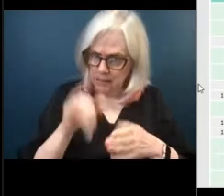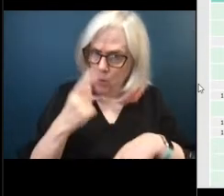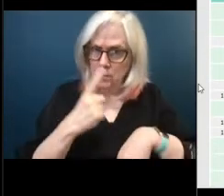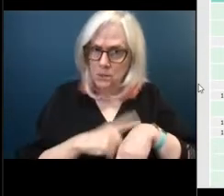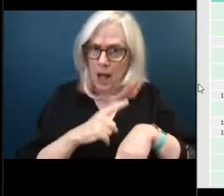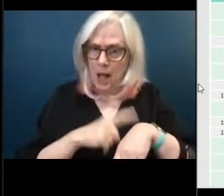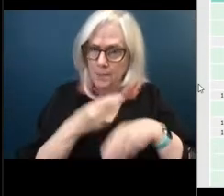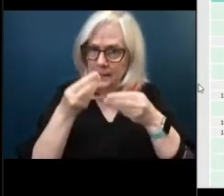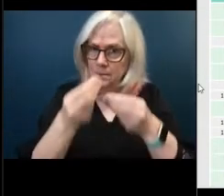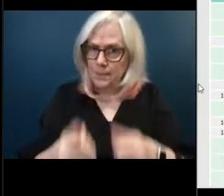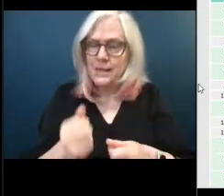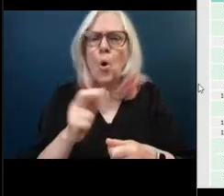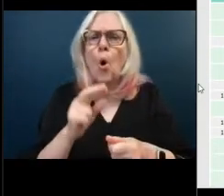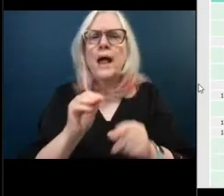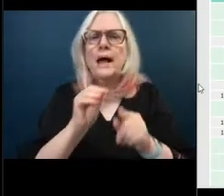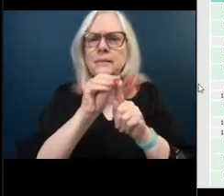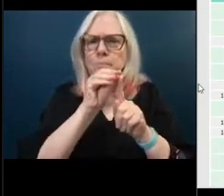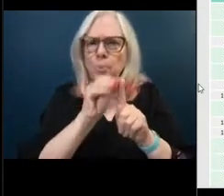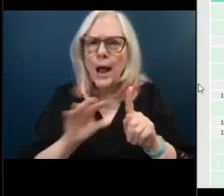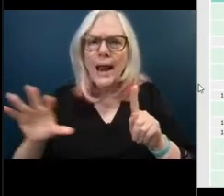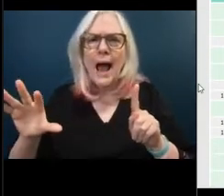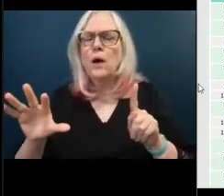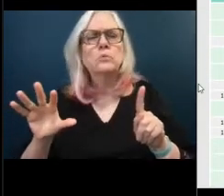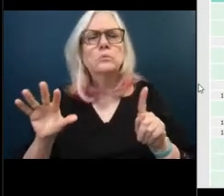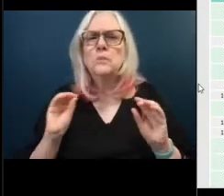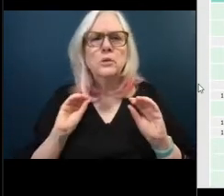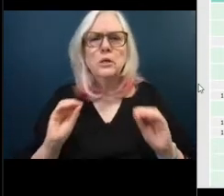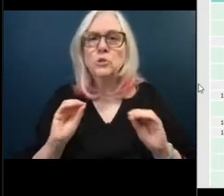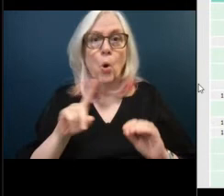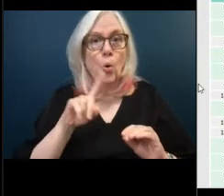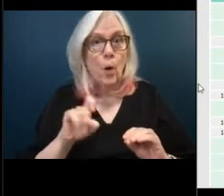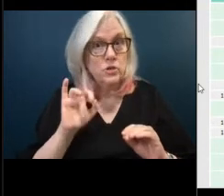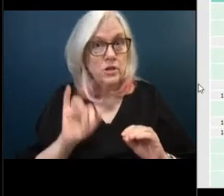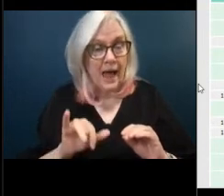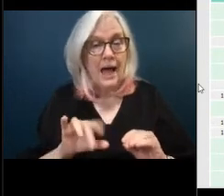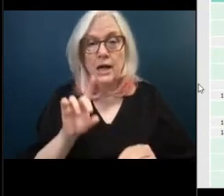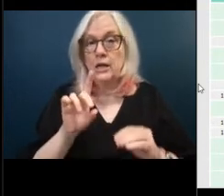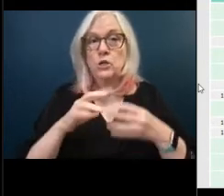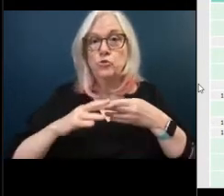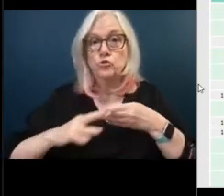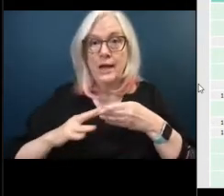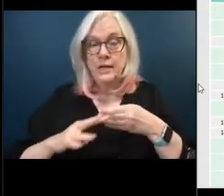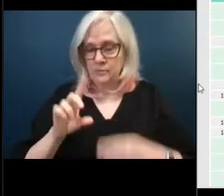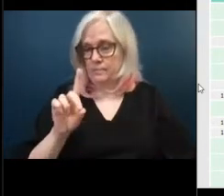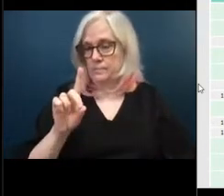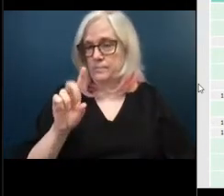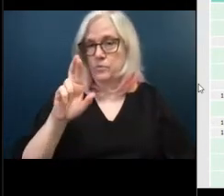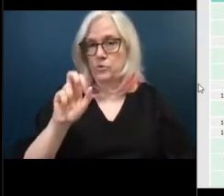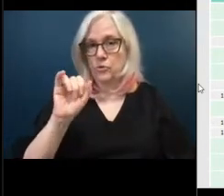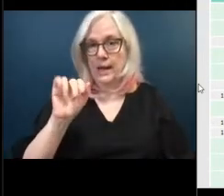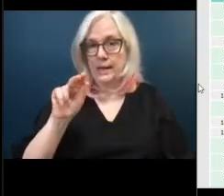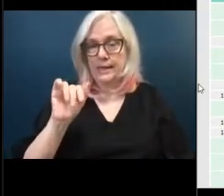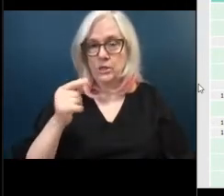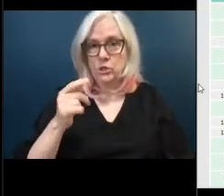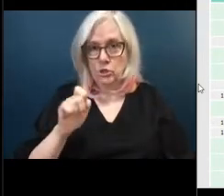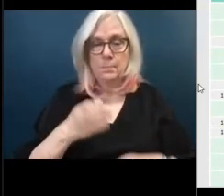or is this spaced out over time there's no question that drainage improvements are important and paving but tell tell